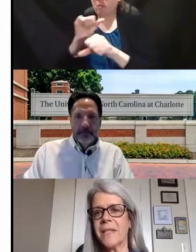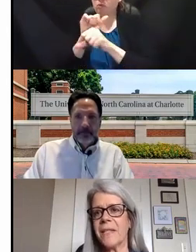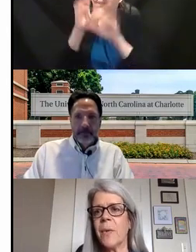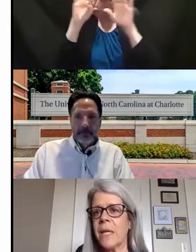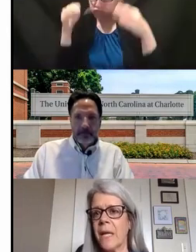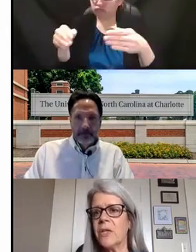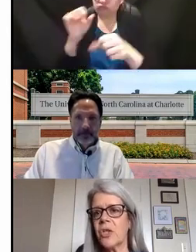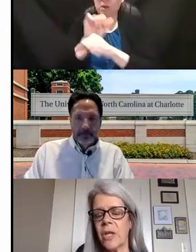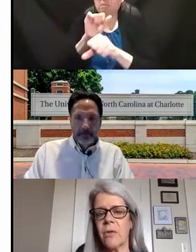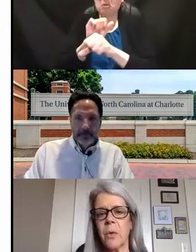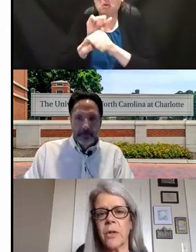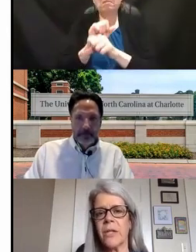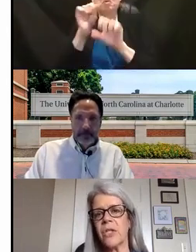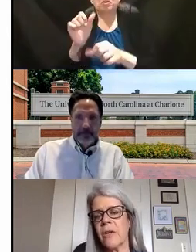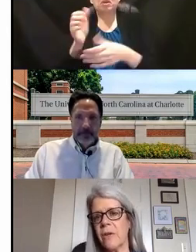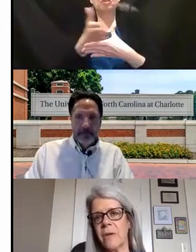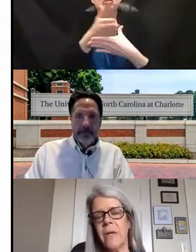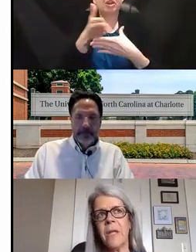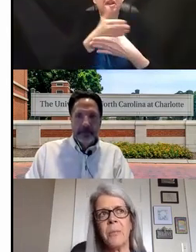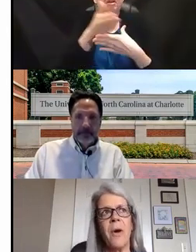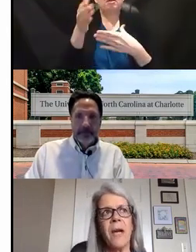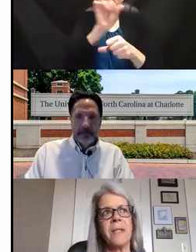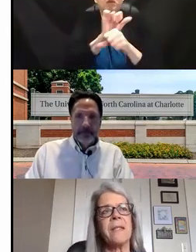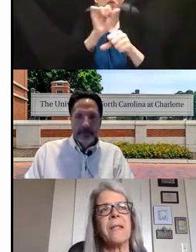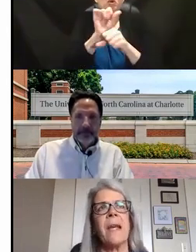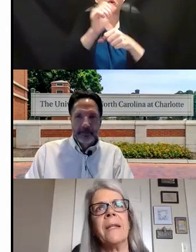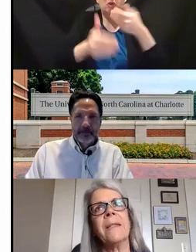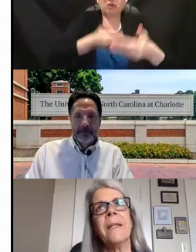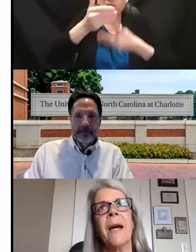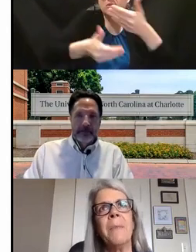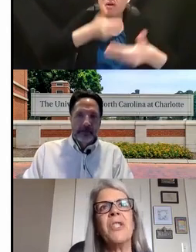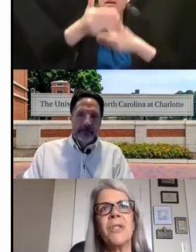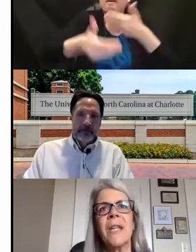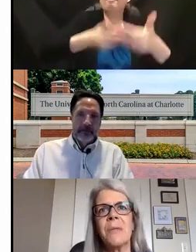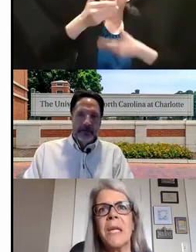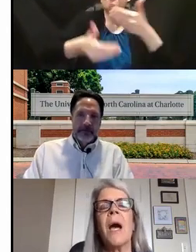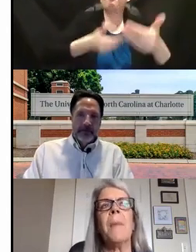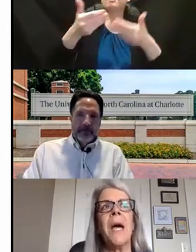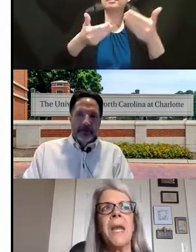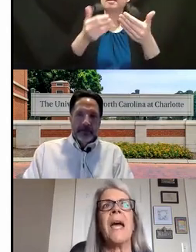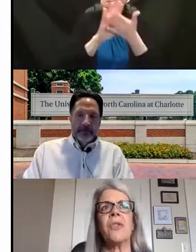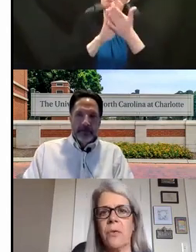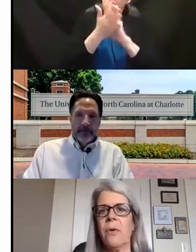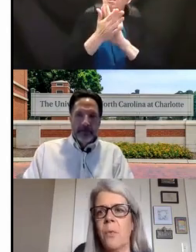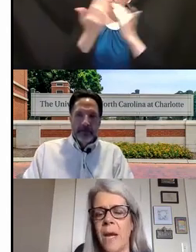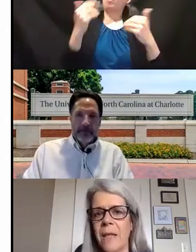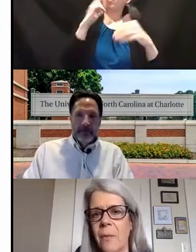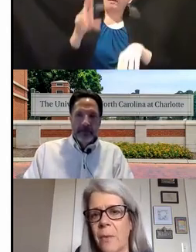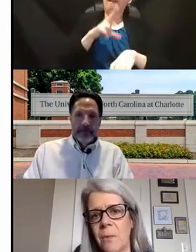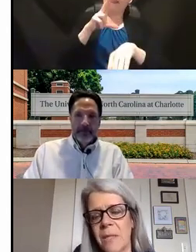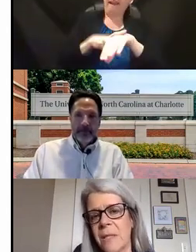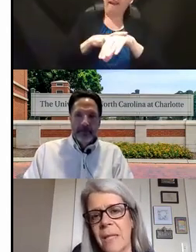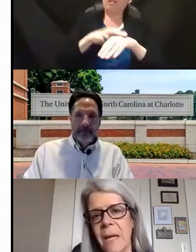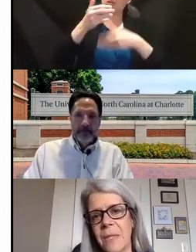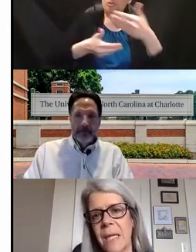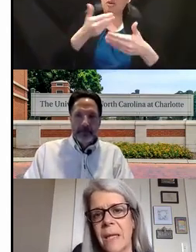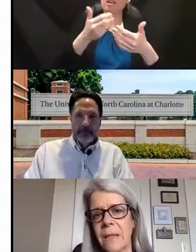are ways that we can share the work and share the process. And it just has become a natural way that we